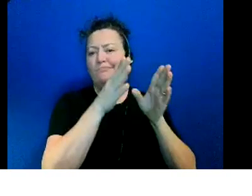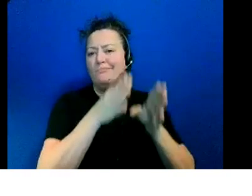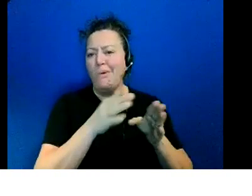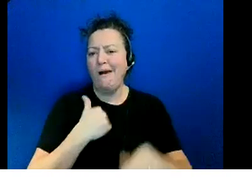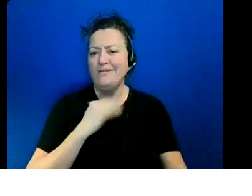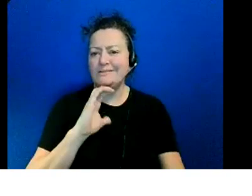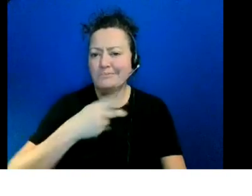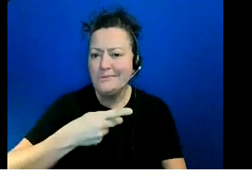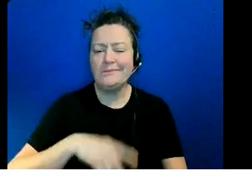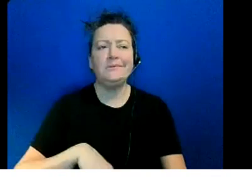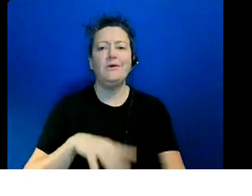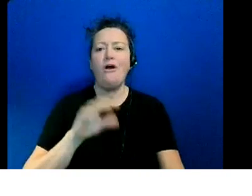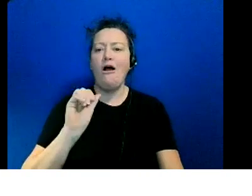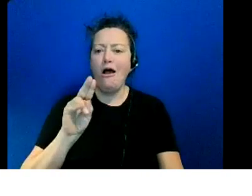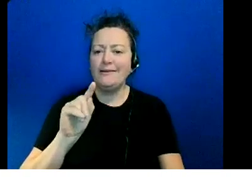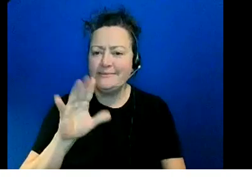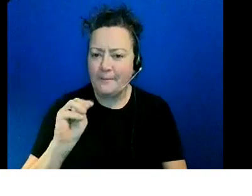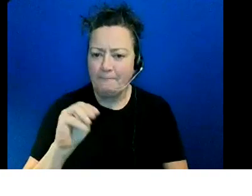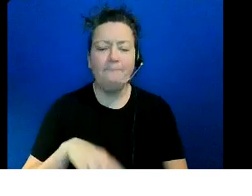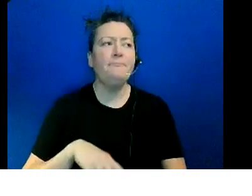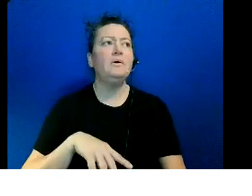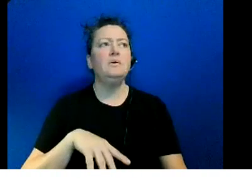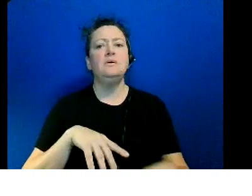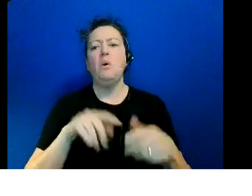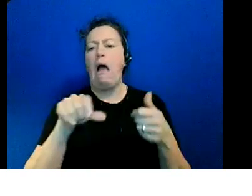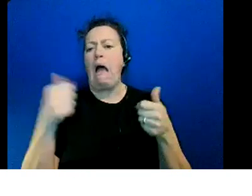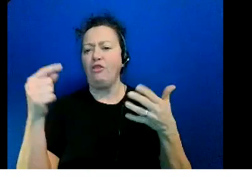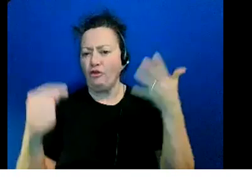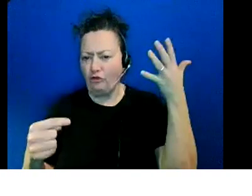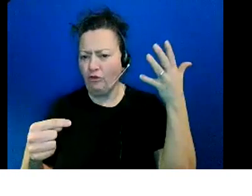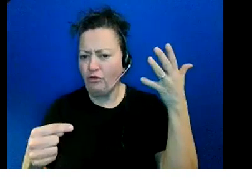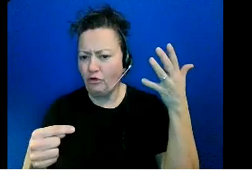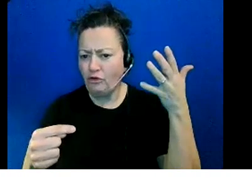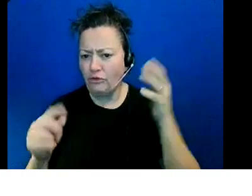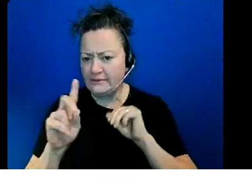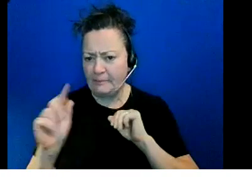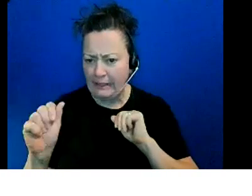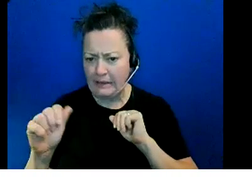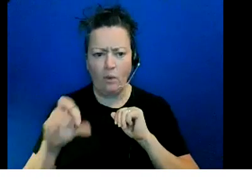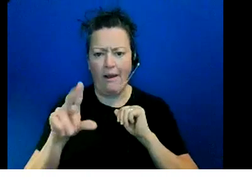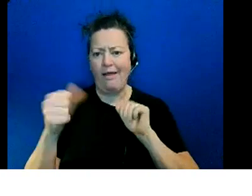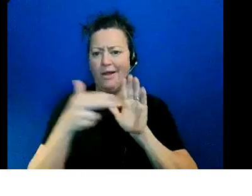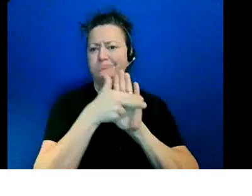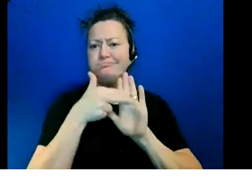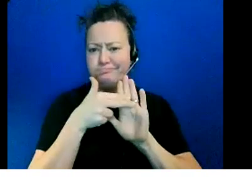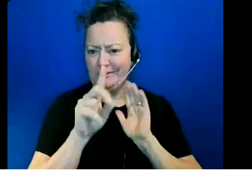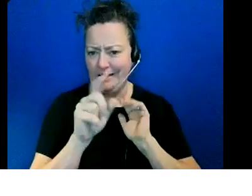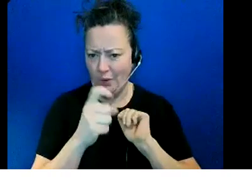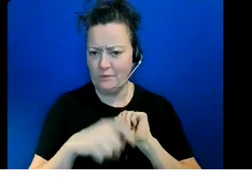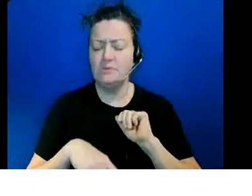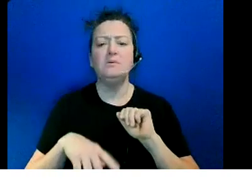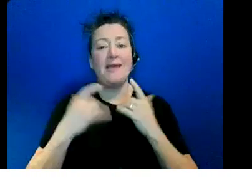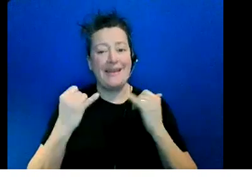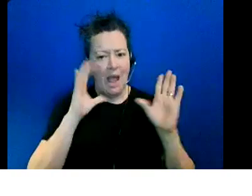autism and many other um disabilities or diagnosis but but so why ells